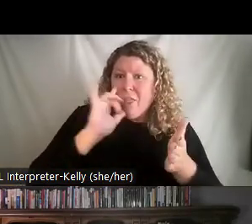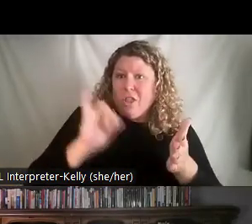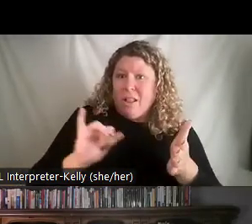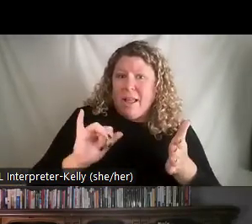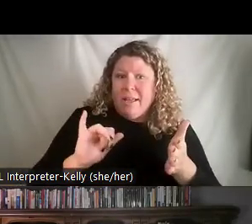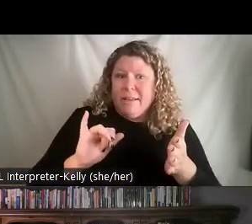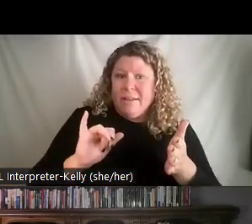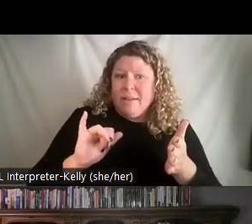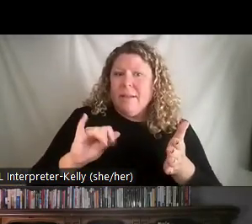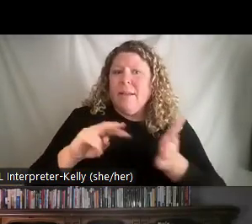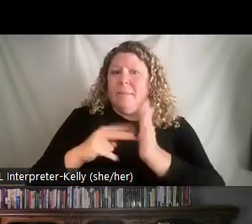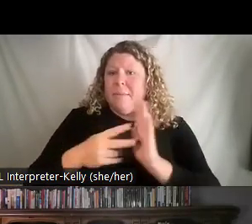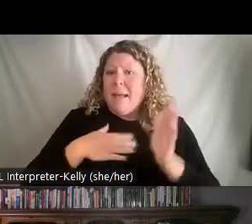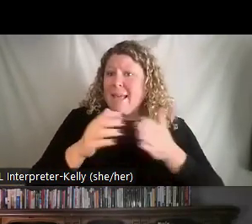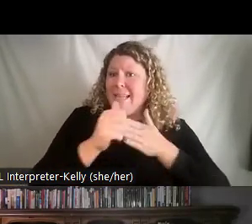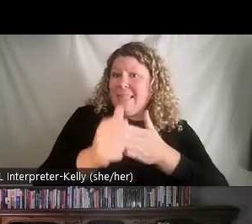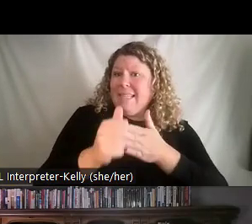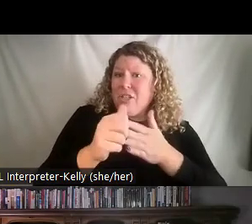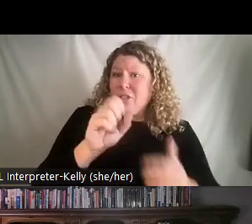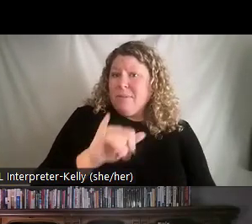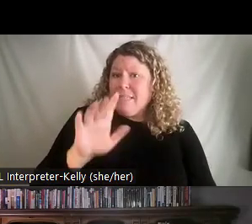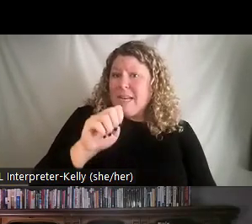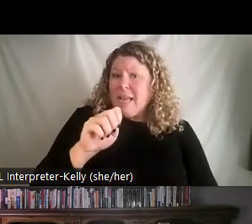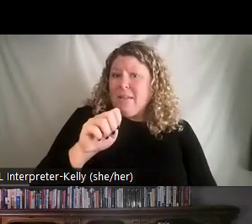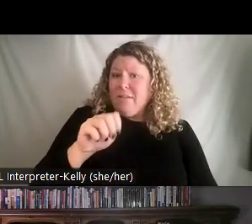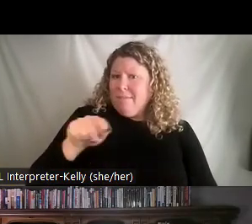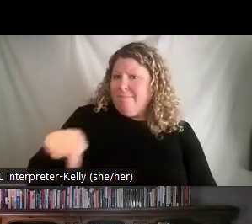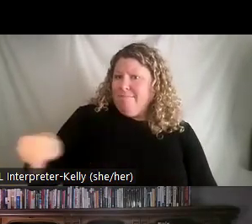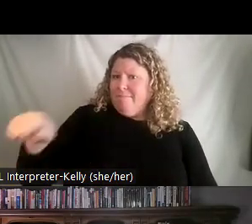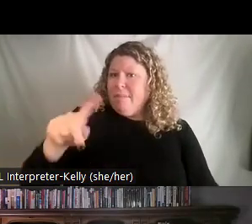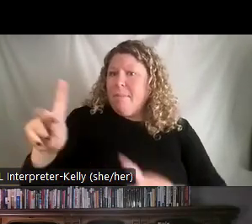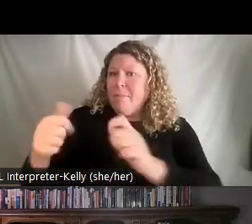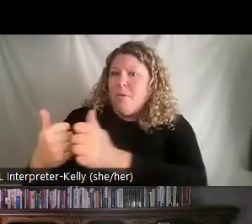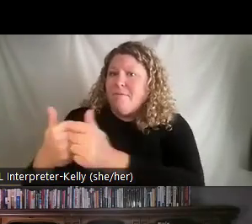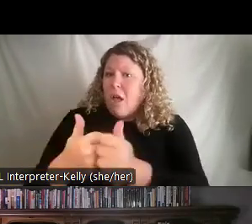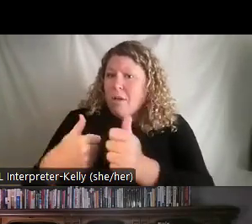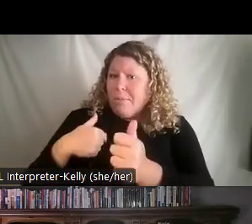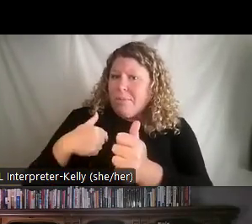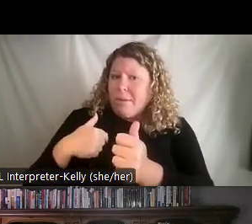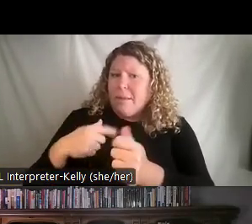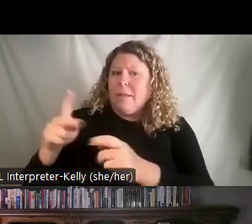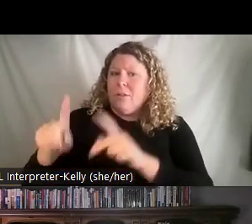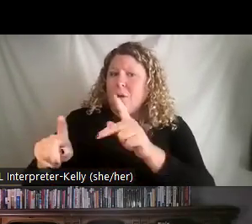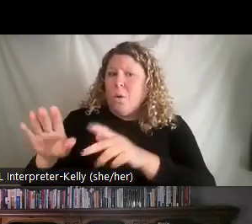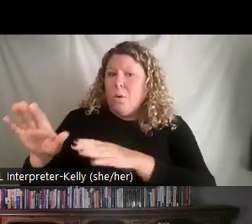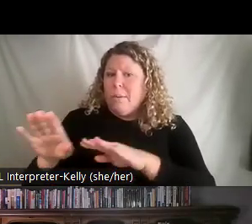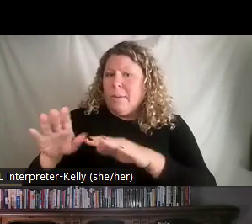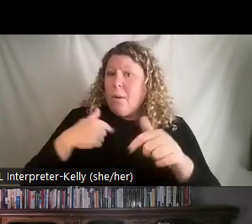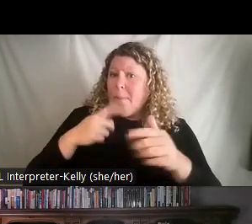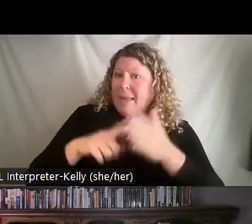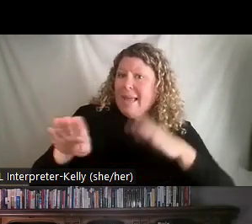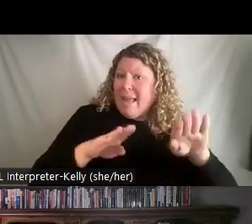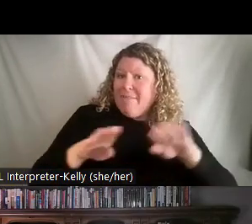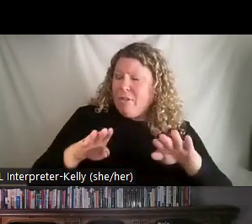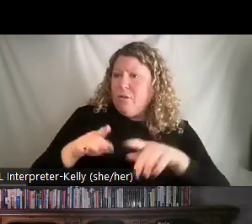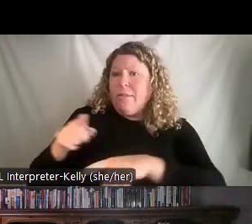style is defined not by you, but rather by the behavior that you exhibit as perceived by